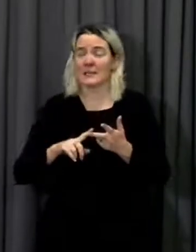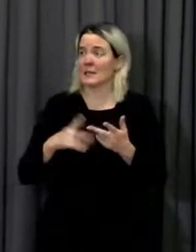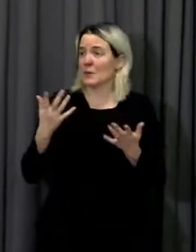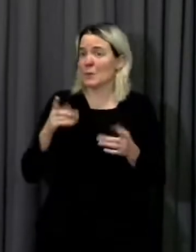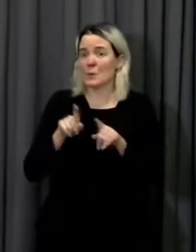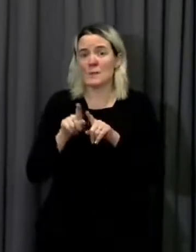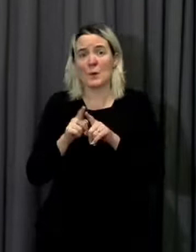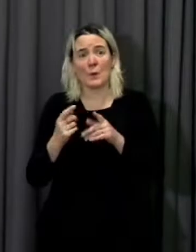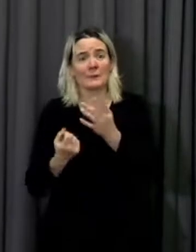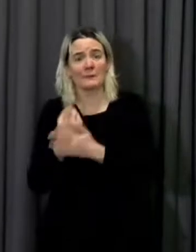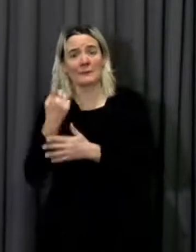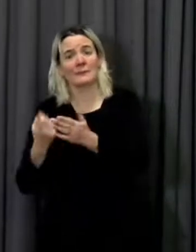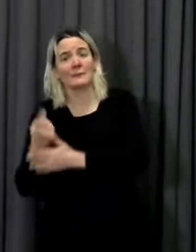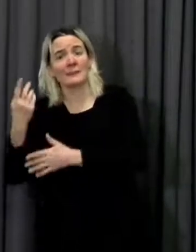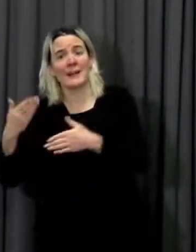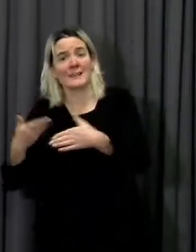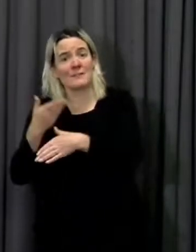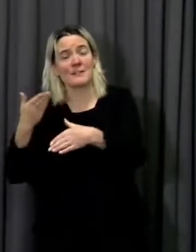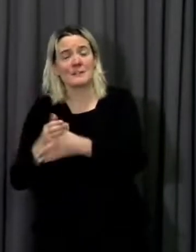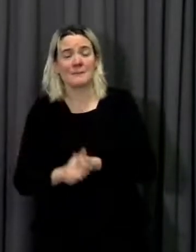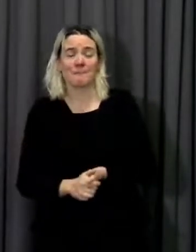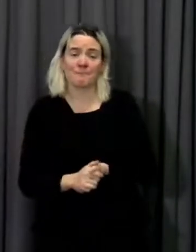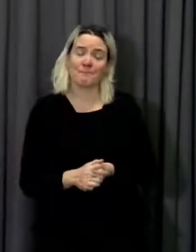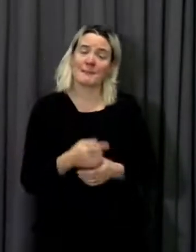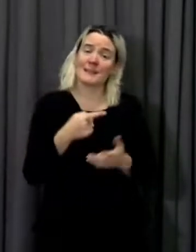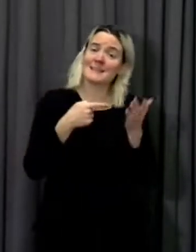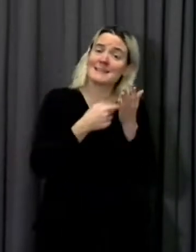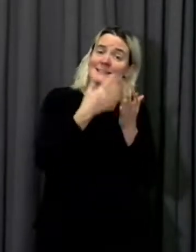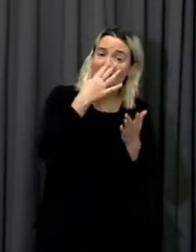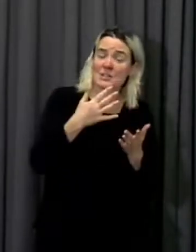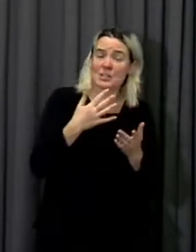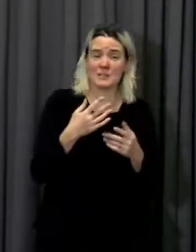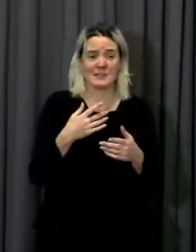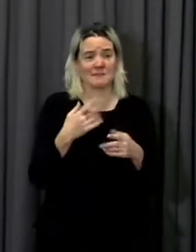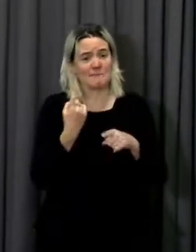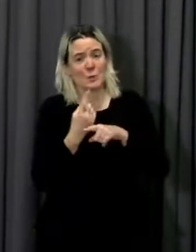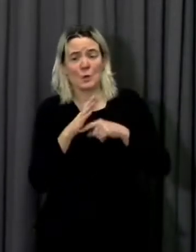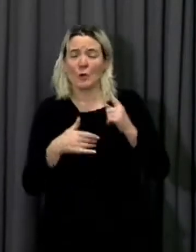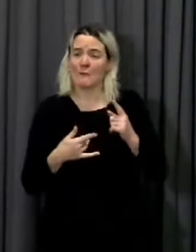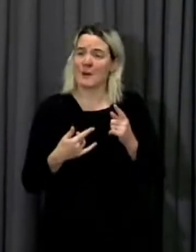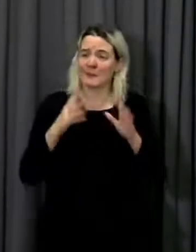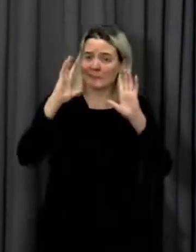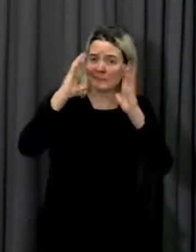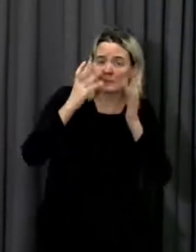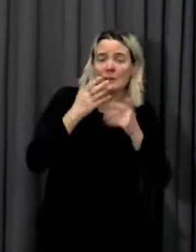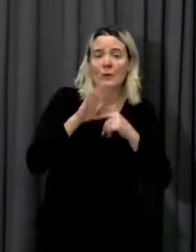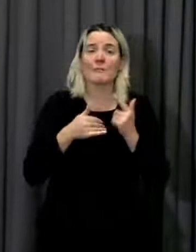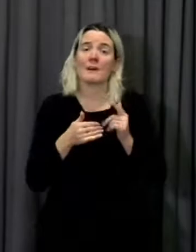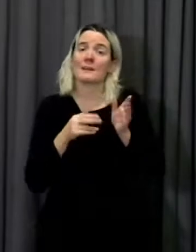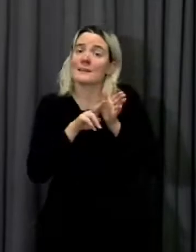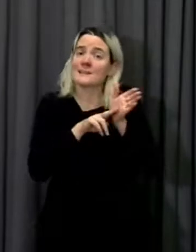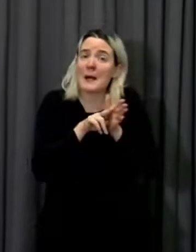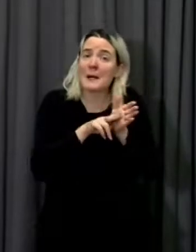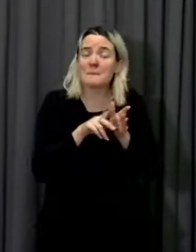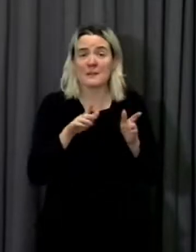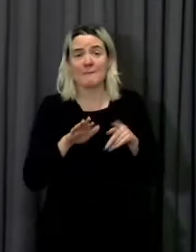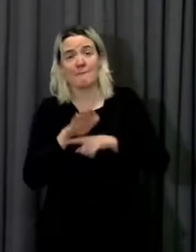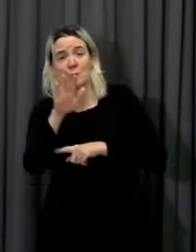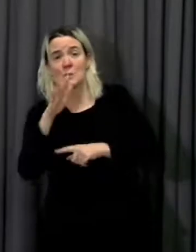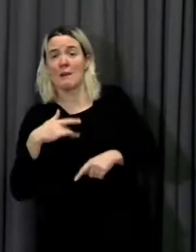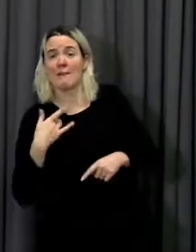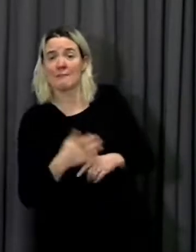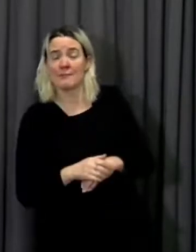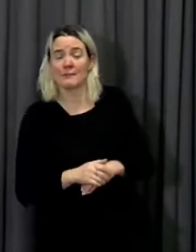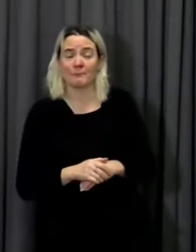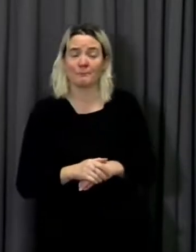talked about their worries about exams and their futures. Almost one in three 17 and